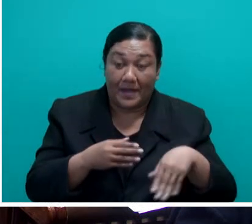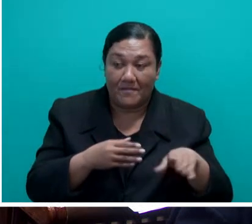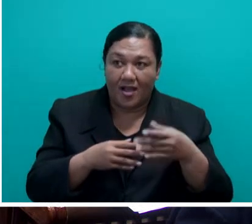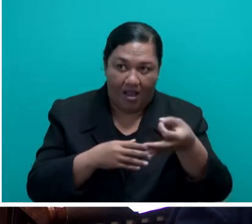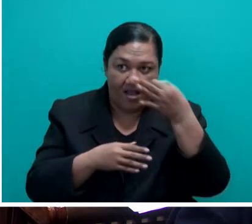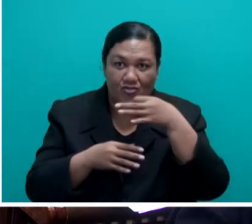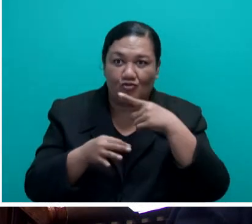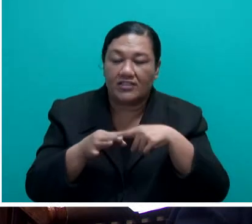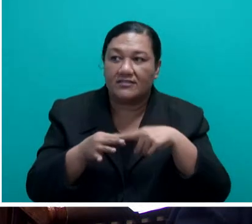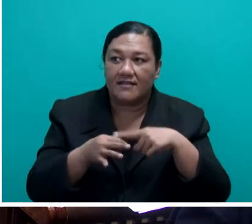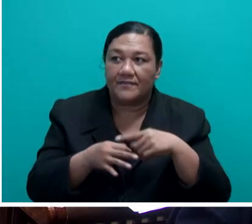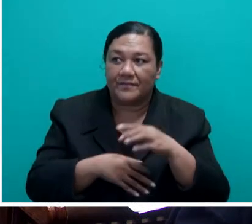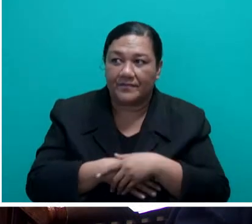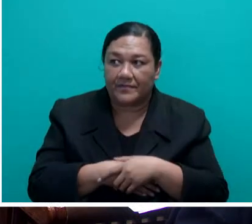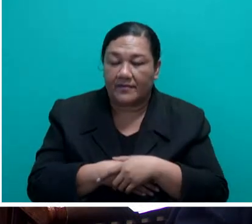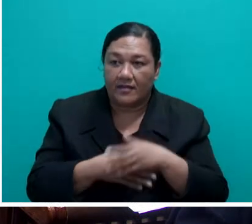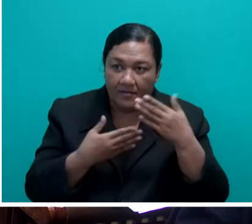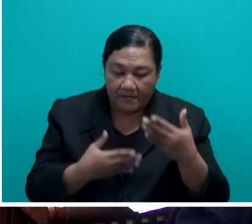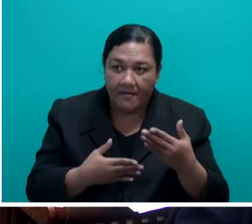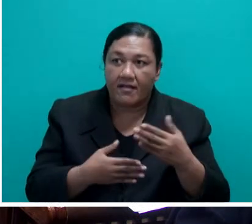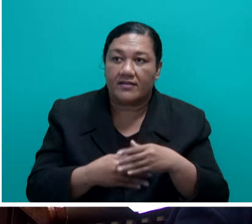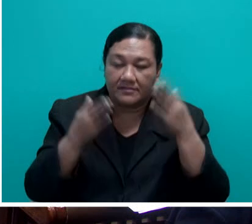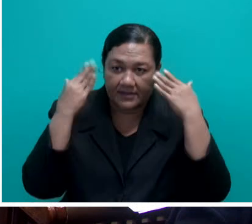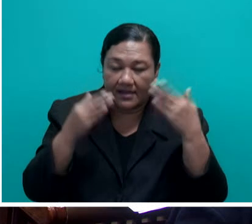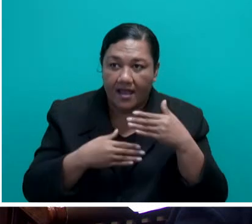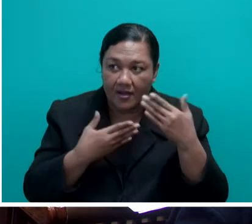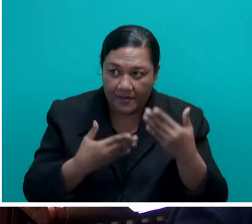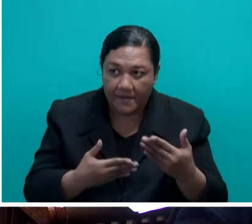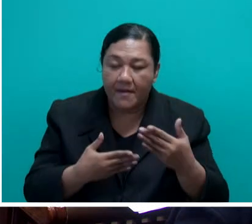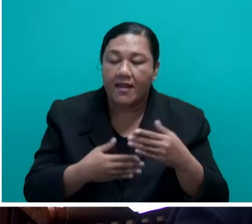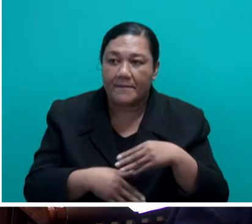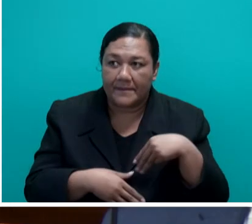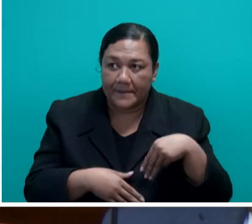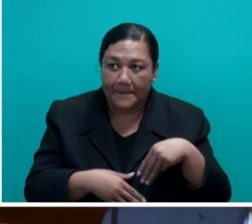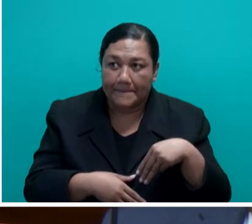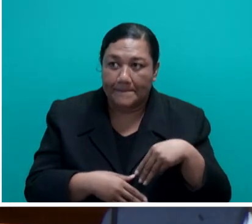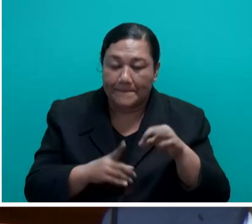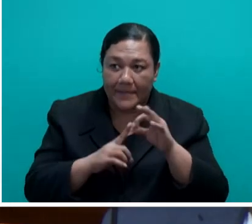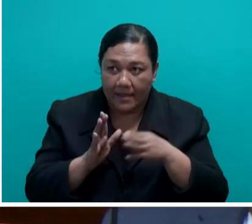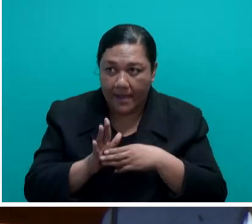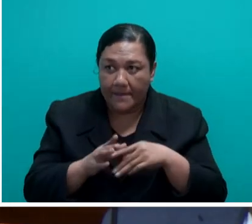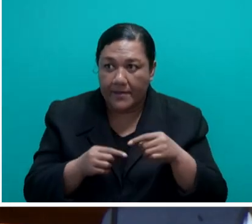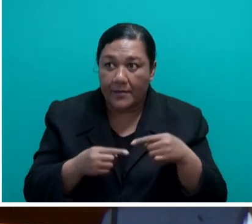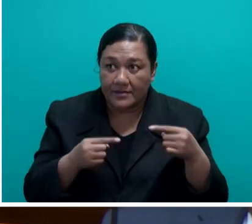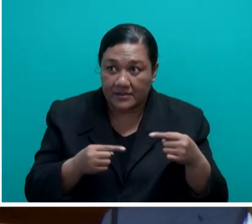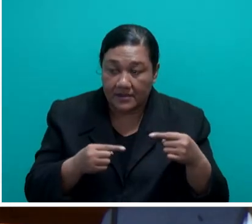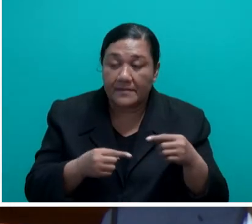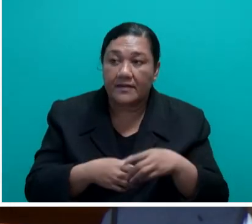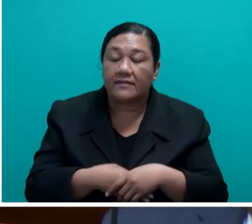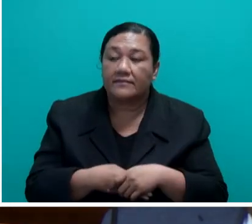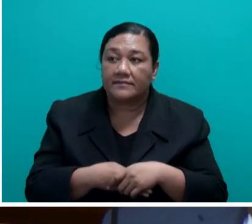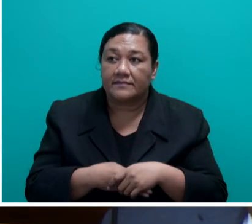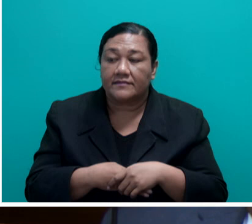Honourable Speaker, Honourable Prime Minister, Honourable Cabinet Members and Assistant Ministers, Honourable Leader of Opposition, Honourable Members of Parliament,